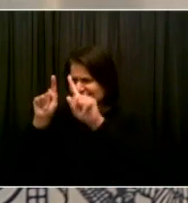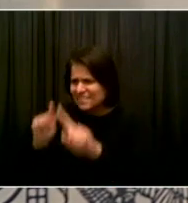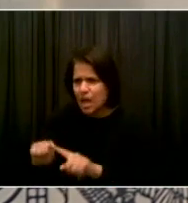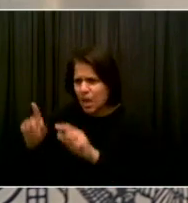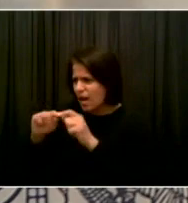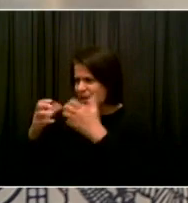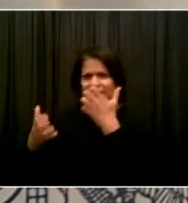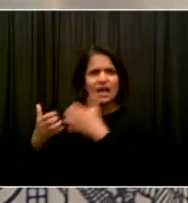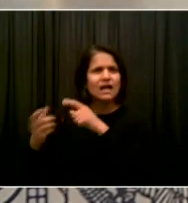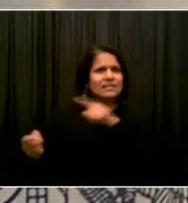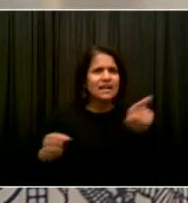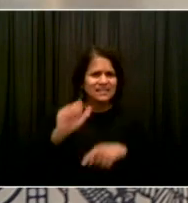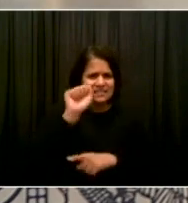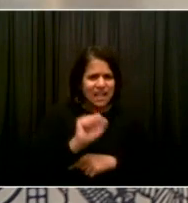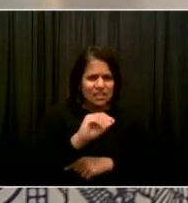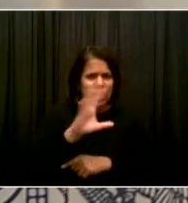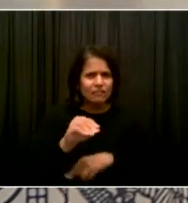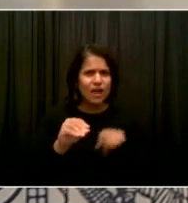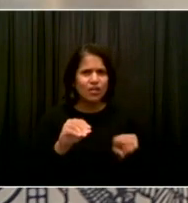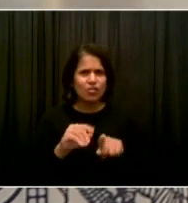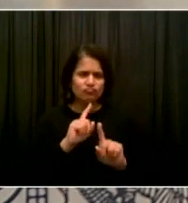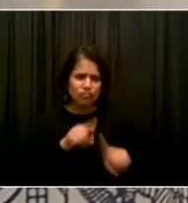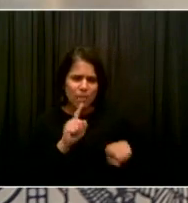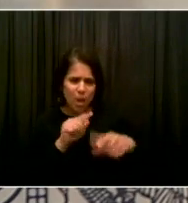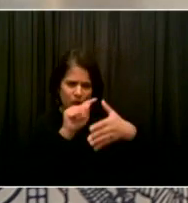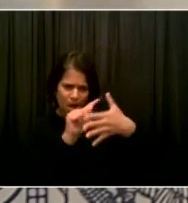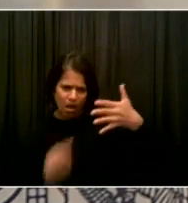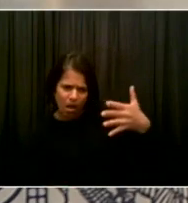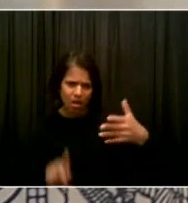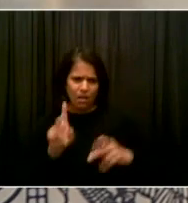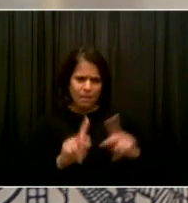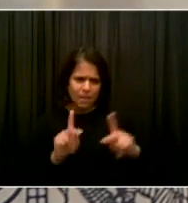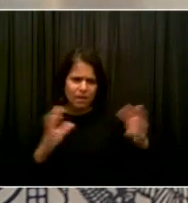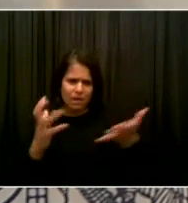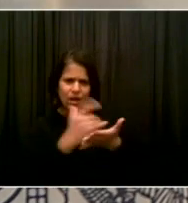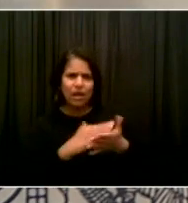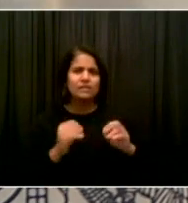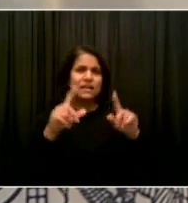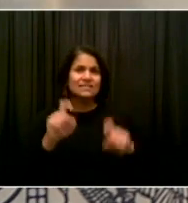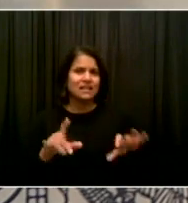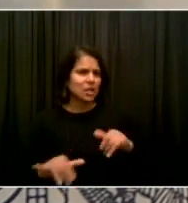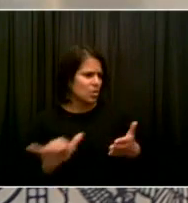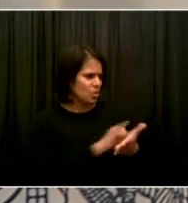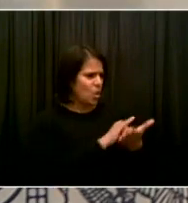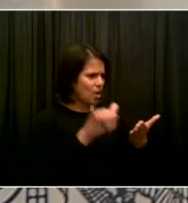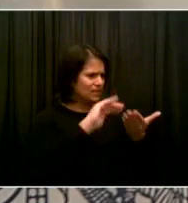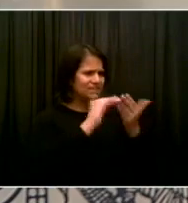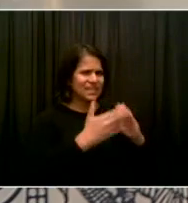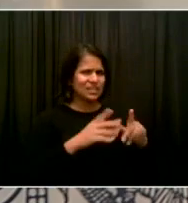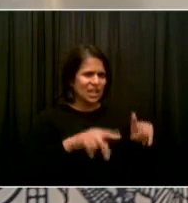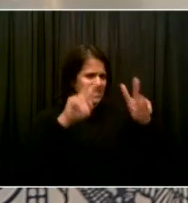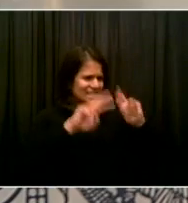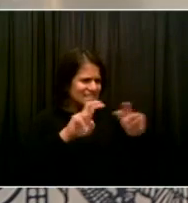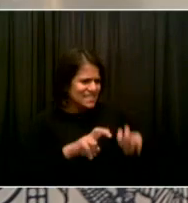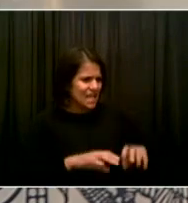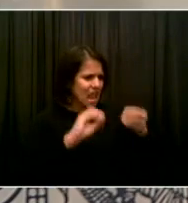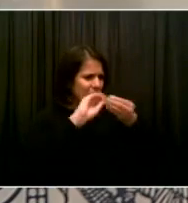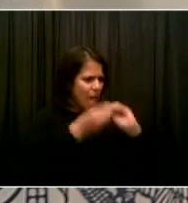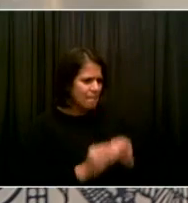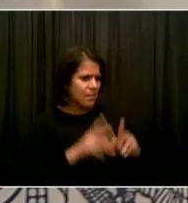experience already here in the city on the ground. And that's what we're seeing so far. I think it's absolutely right to say that's preliminary.